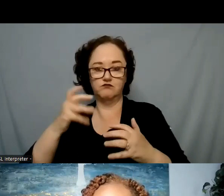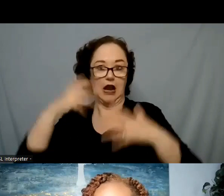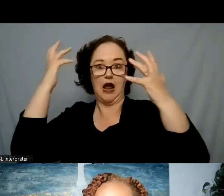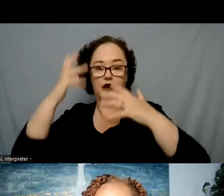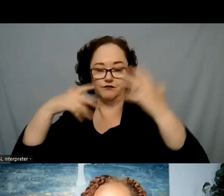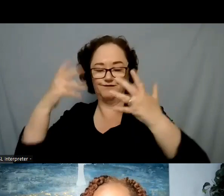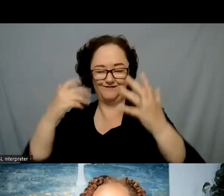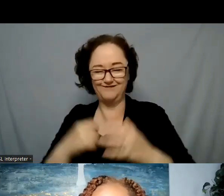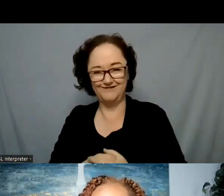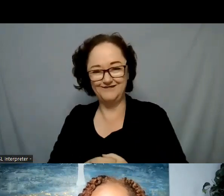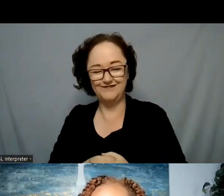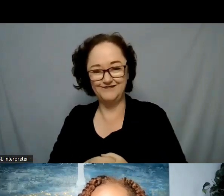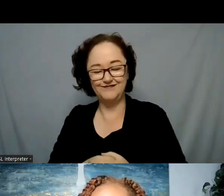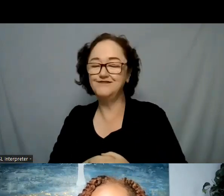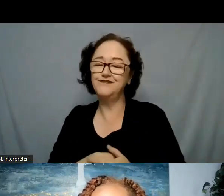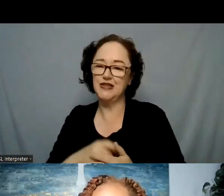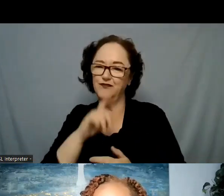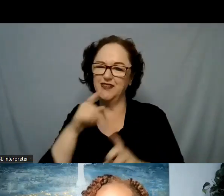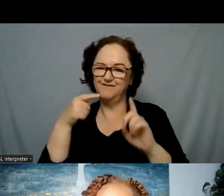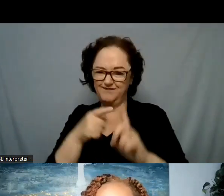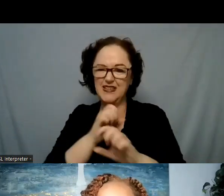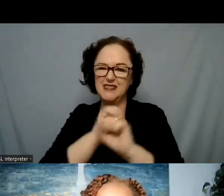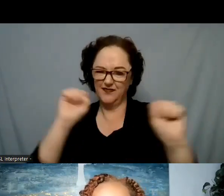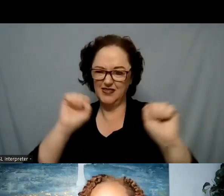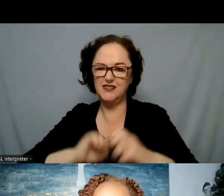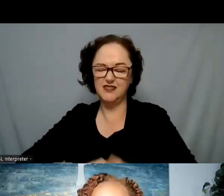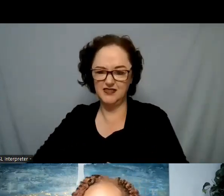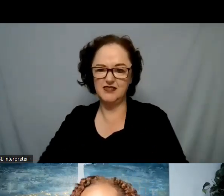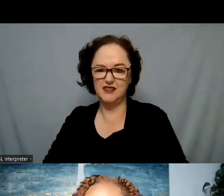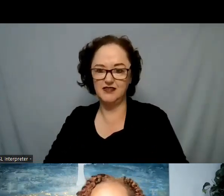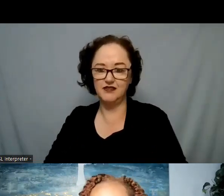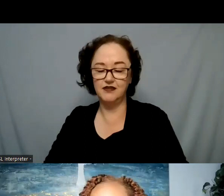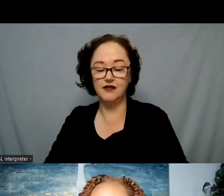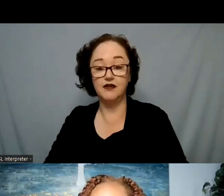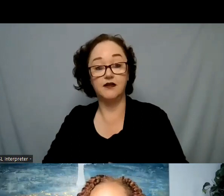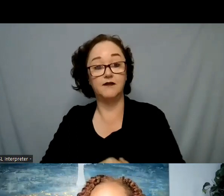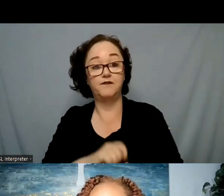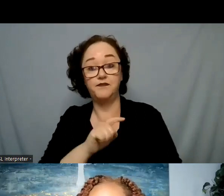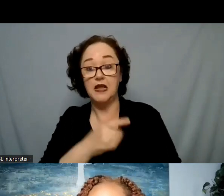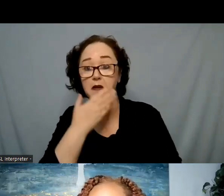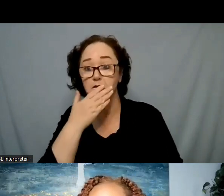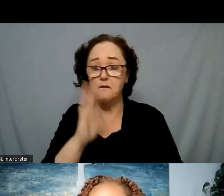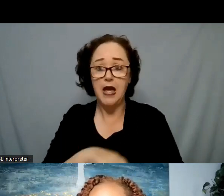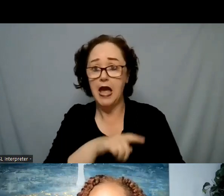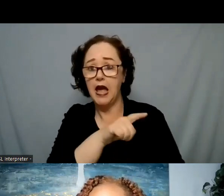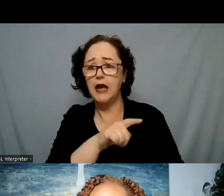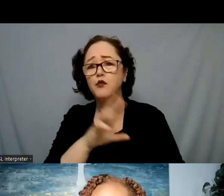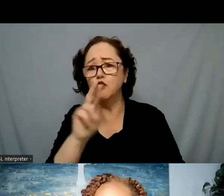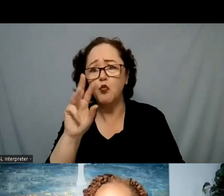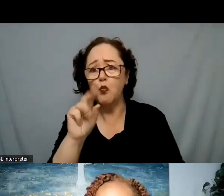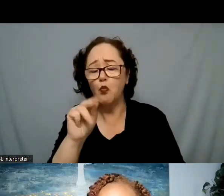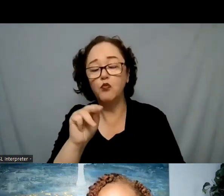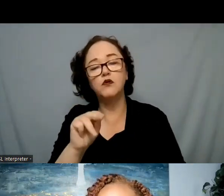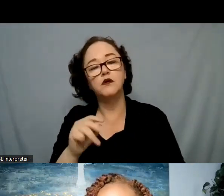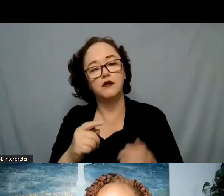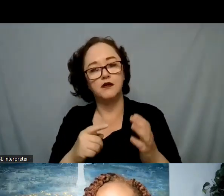safety and that sometimes it's not because they're bad or because sometimes there can be a lot of blaming and